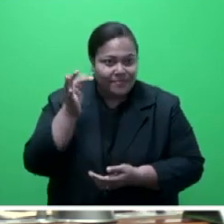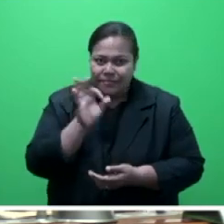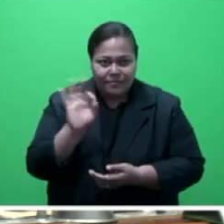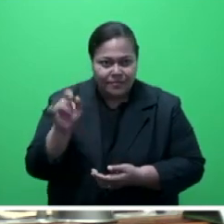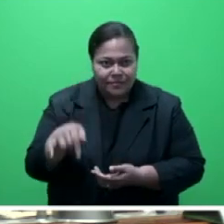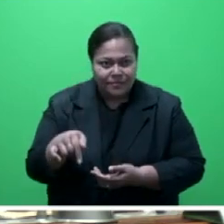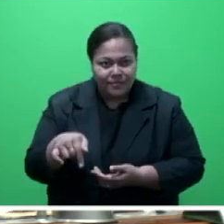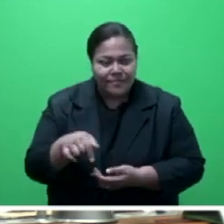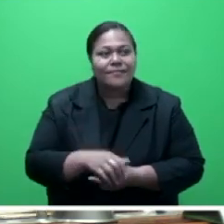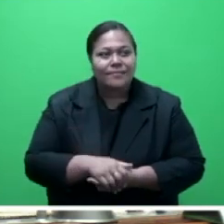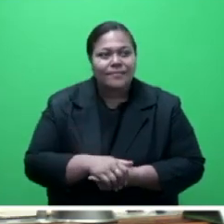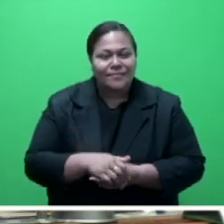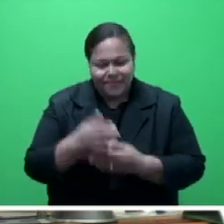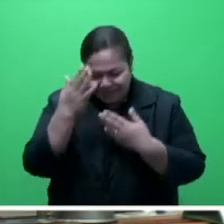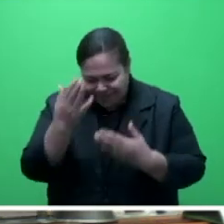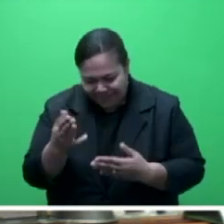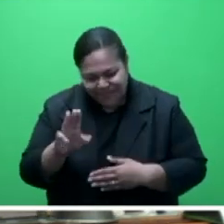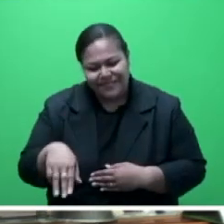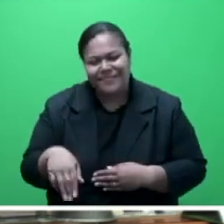Parliament.